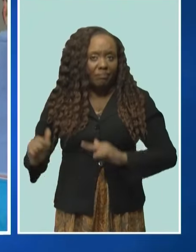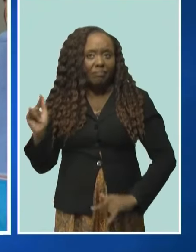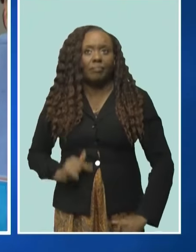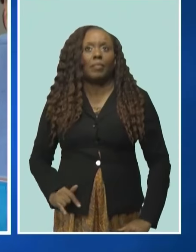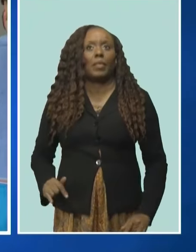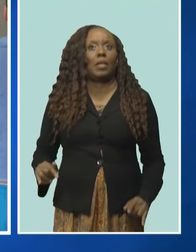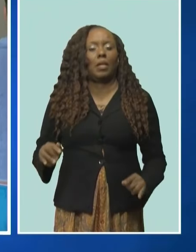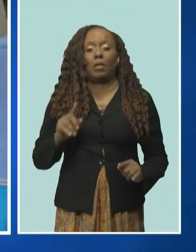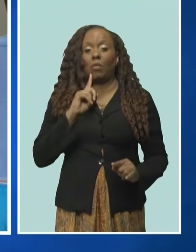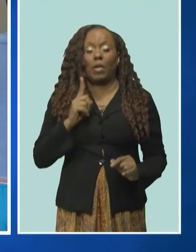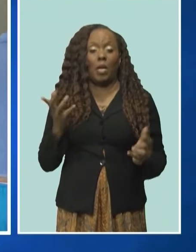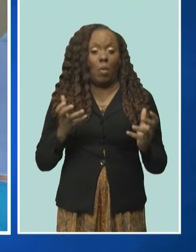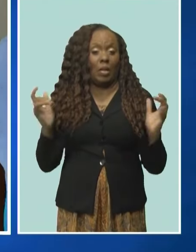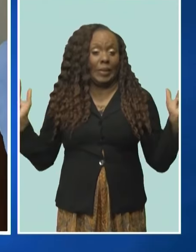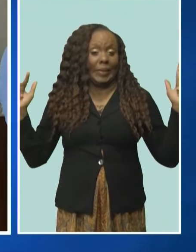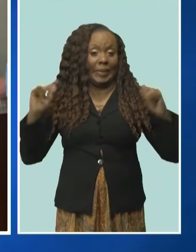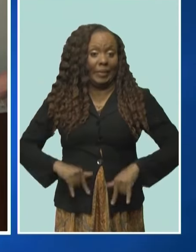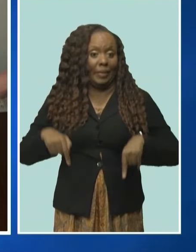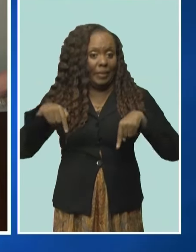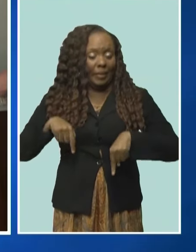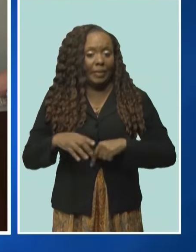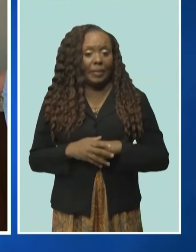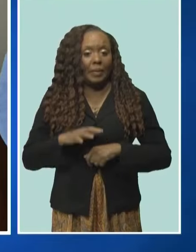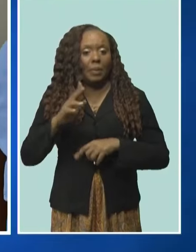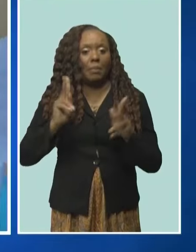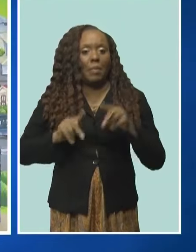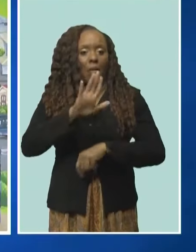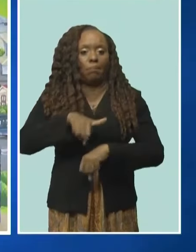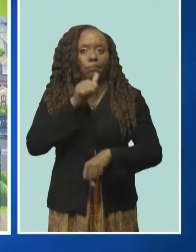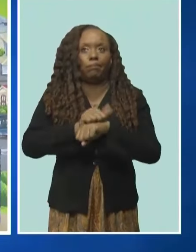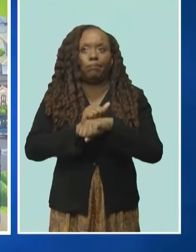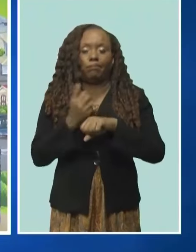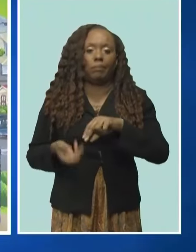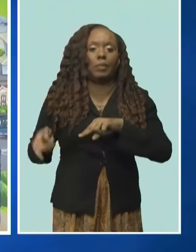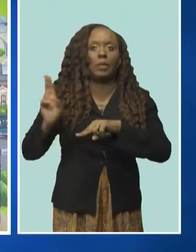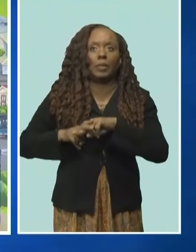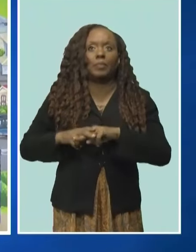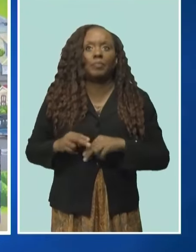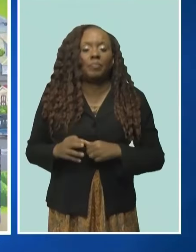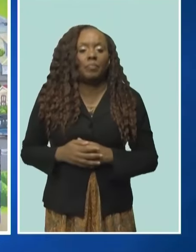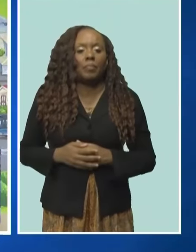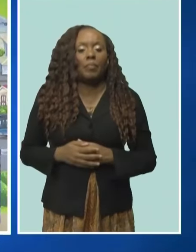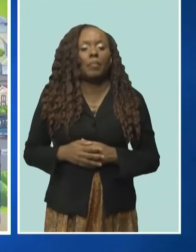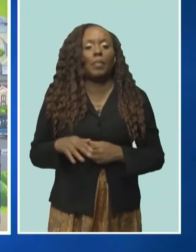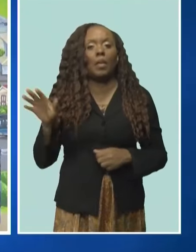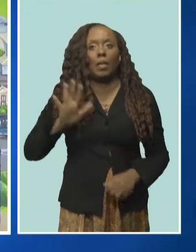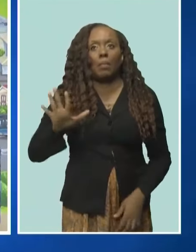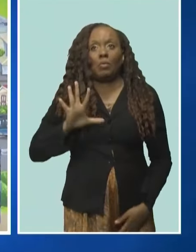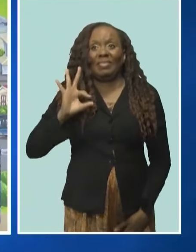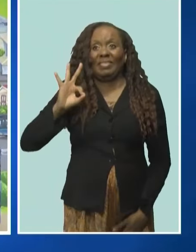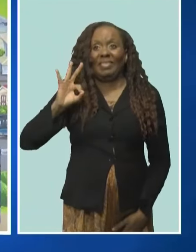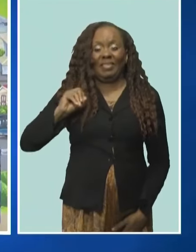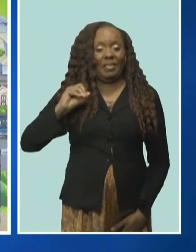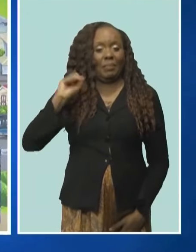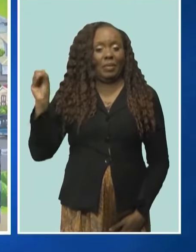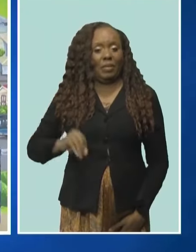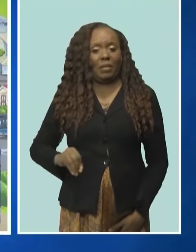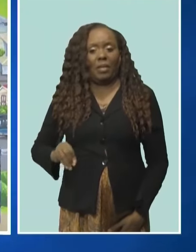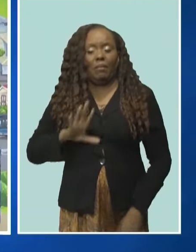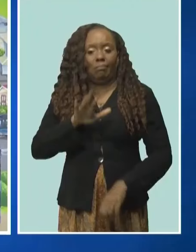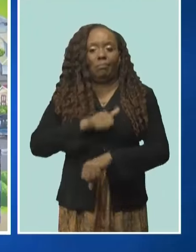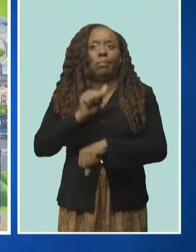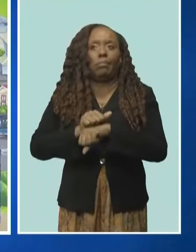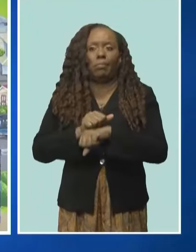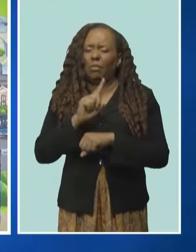-after destination. He confirmed bookings are up. We have run in about 90 percent occupancy, and so very